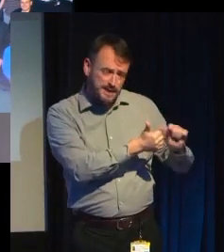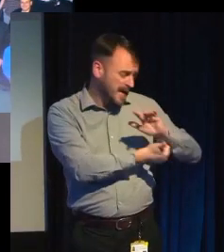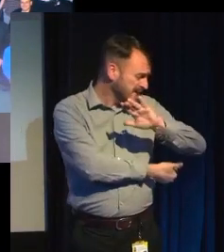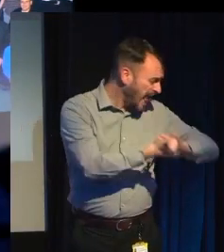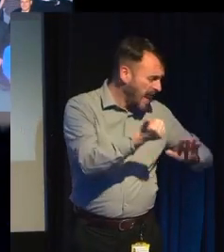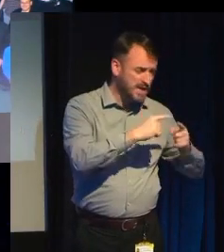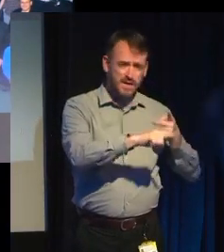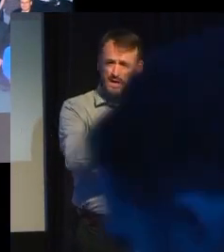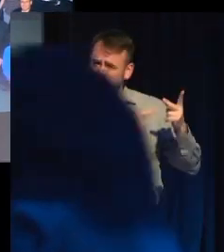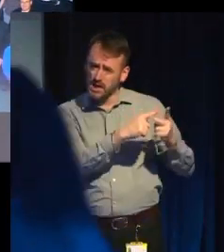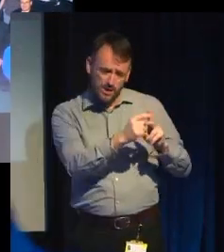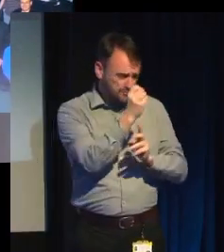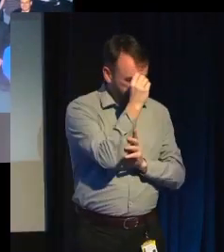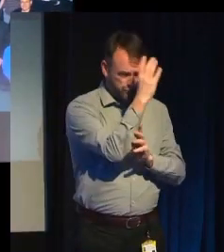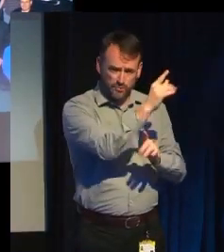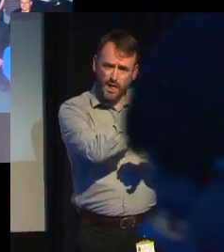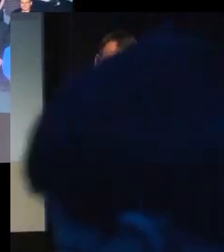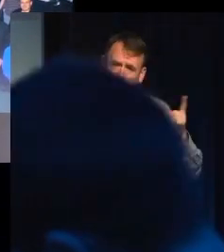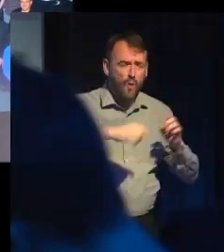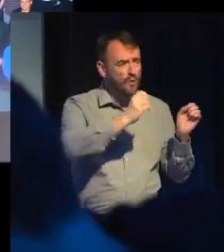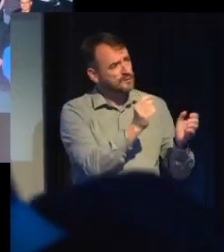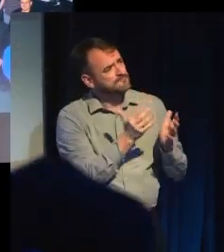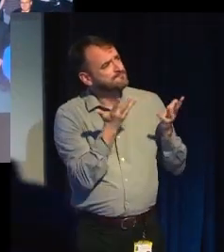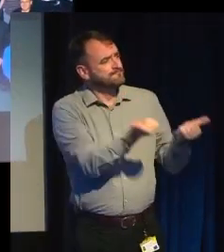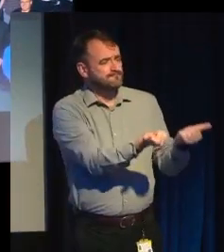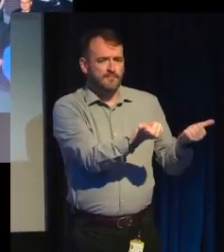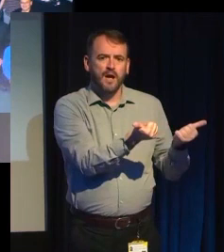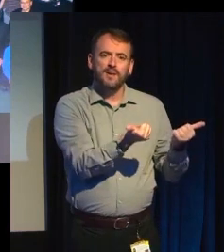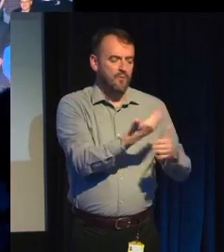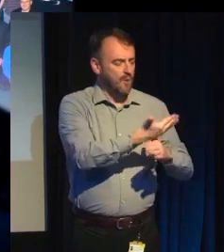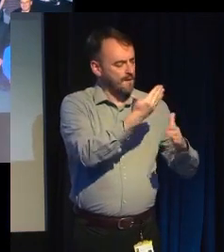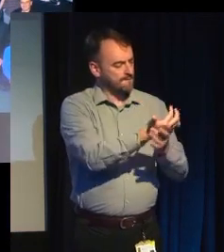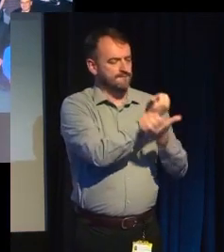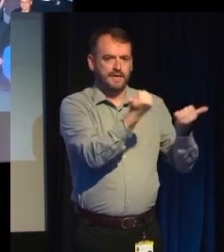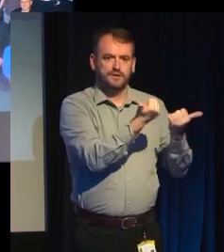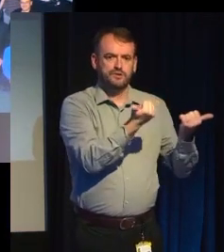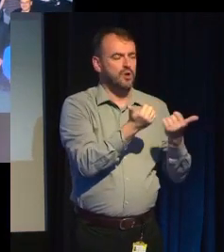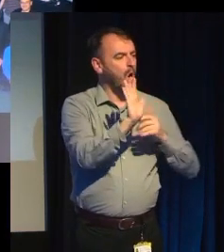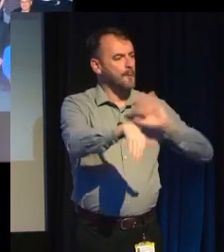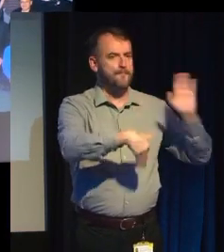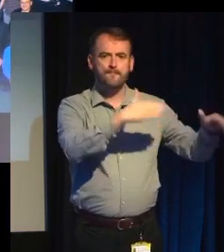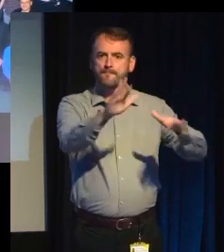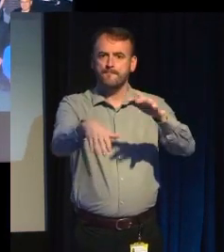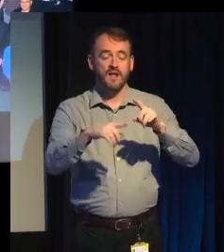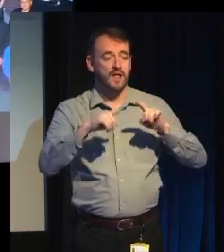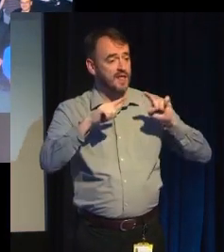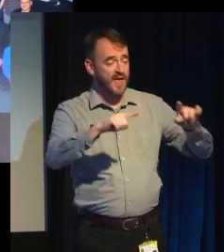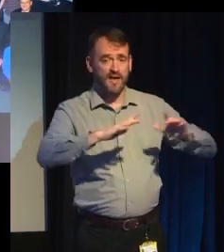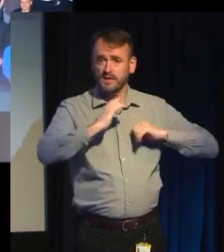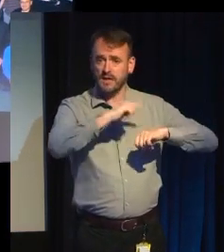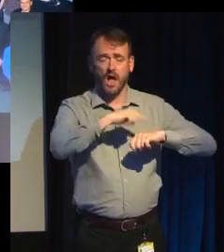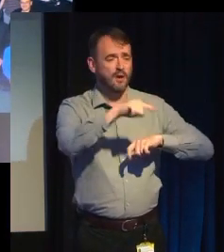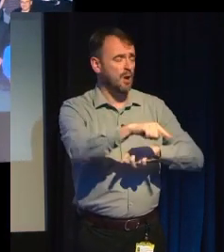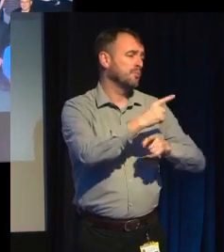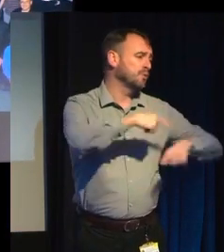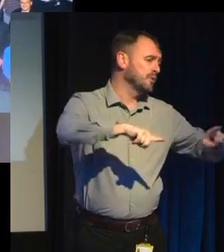creative, but they went home from work and made music, painted paintings, wrote